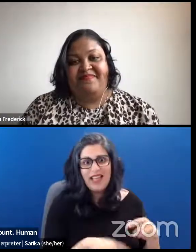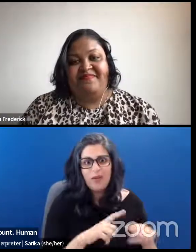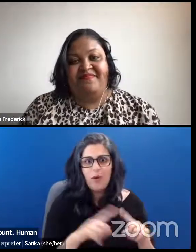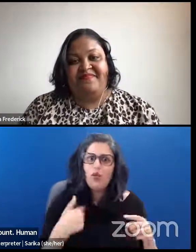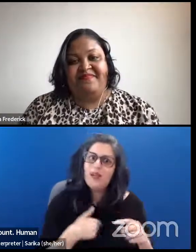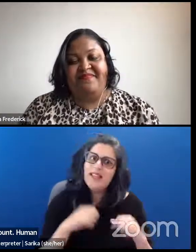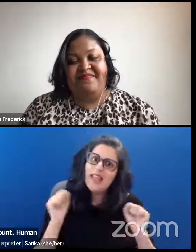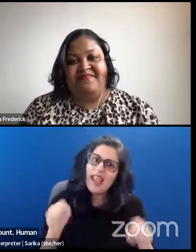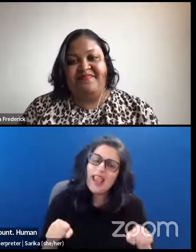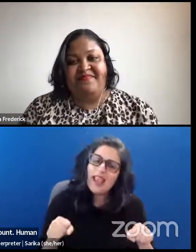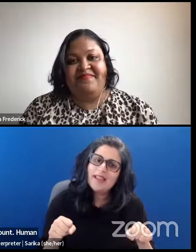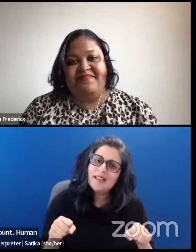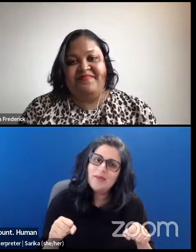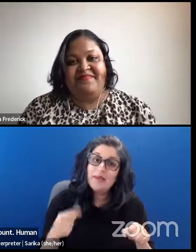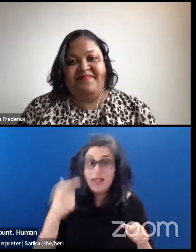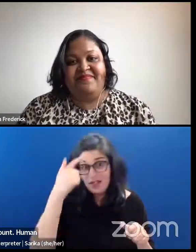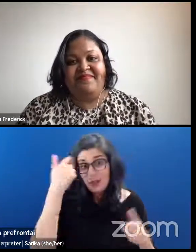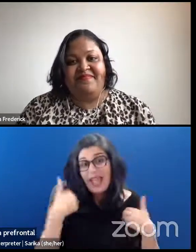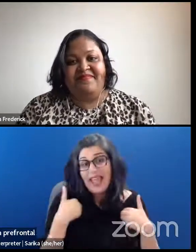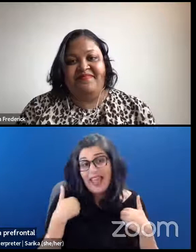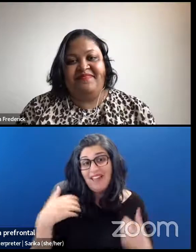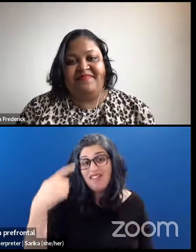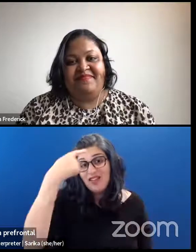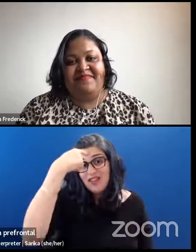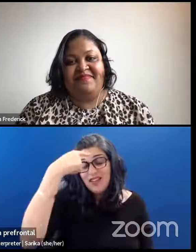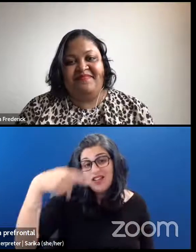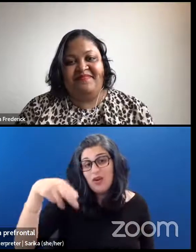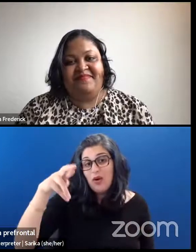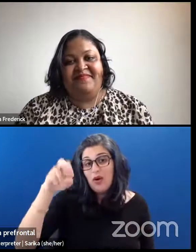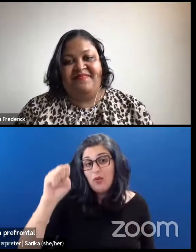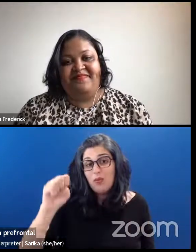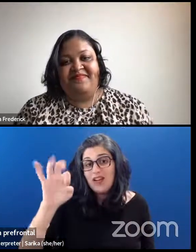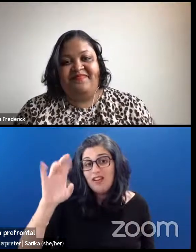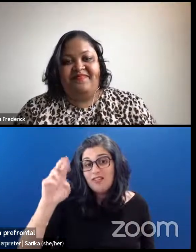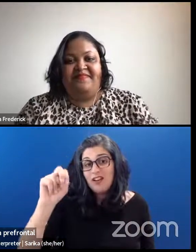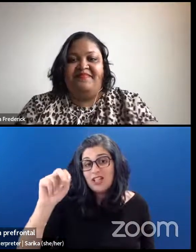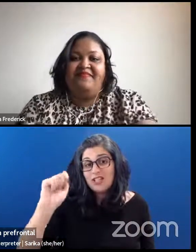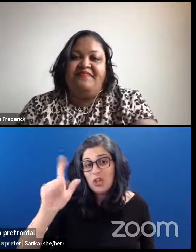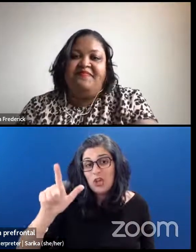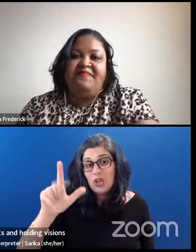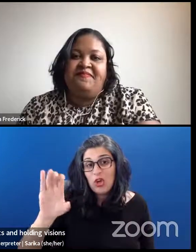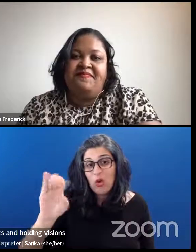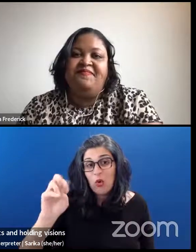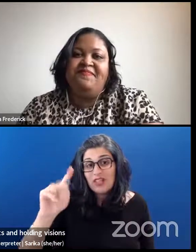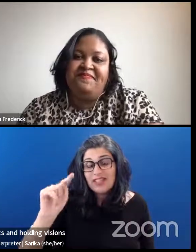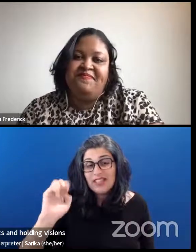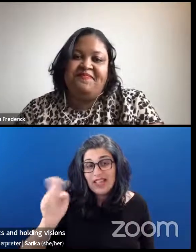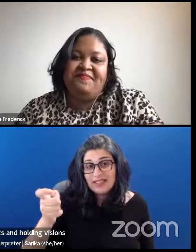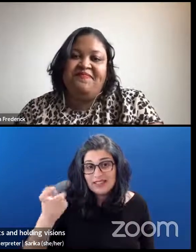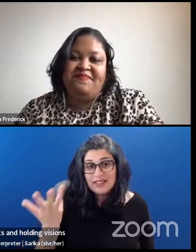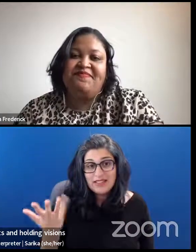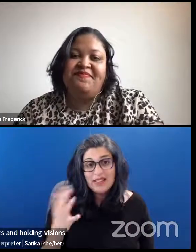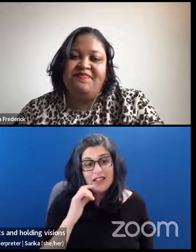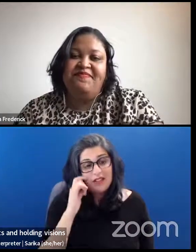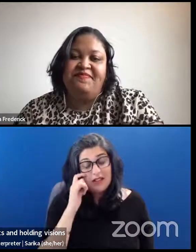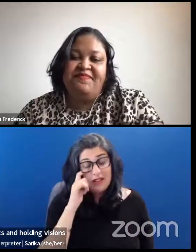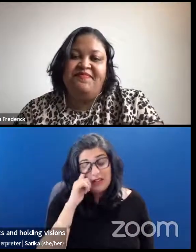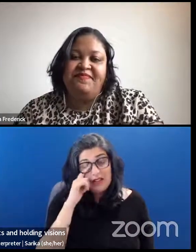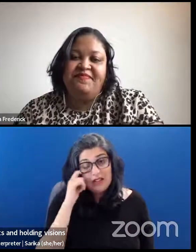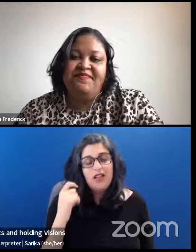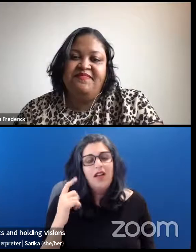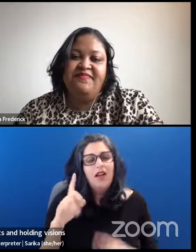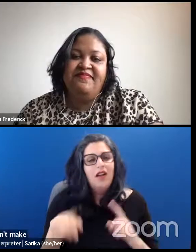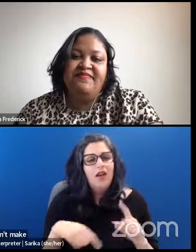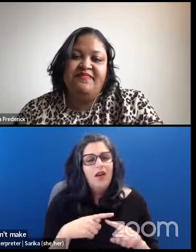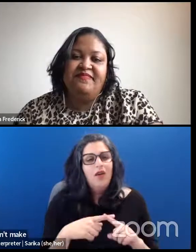holding, you know, um, visions of future and relationality. We, we don't make a lot of sense when we're tense. And when we